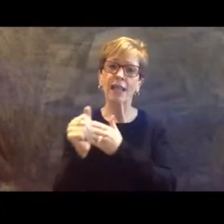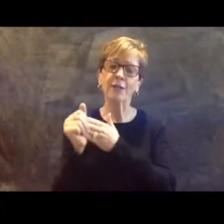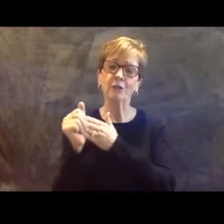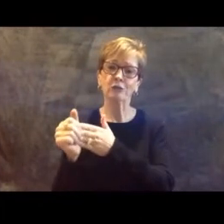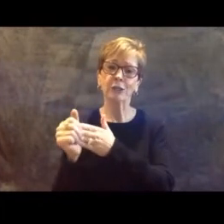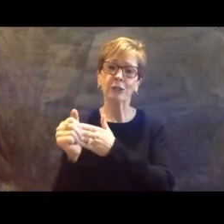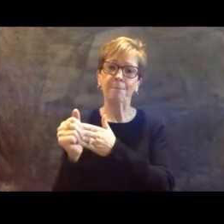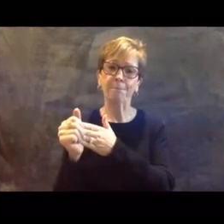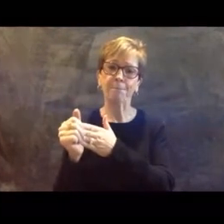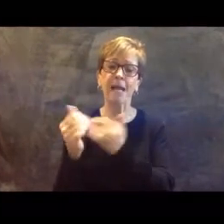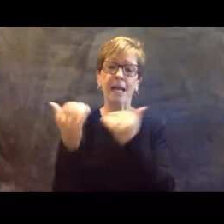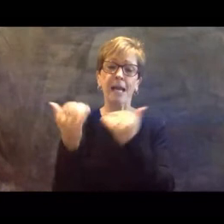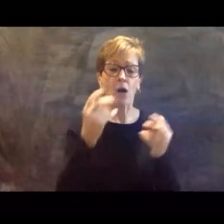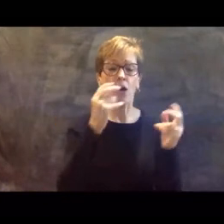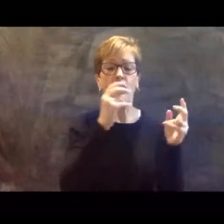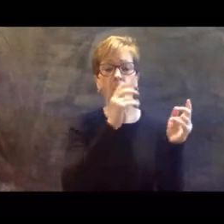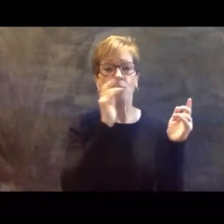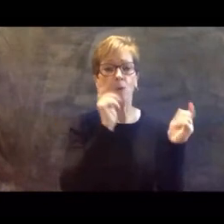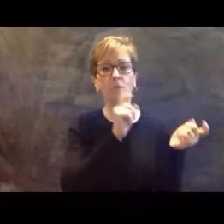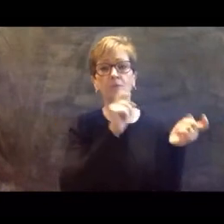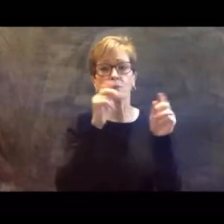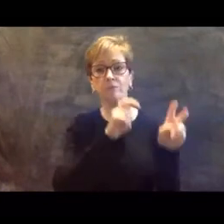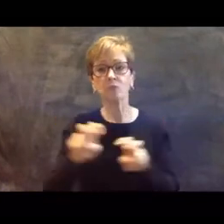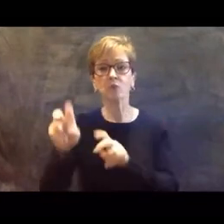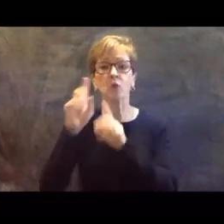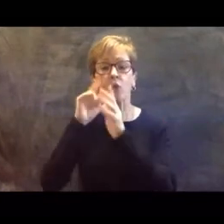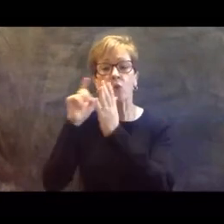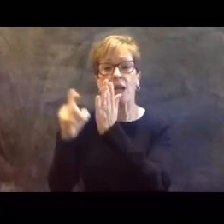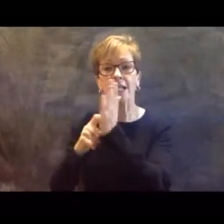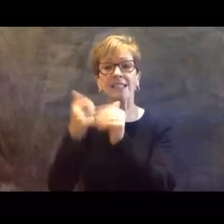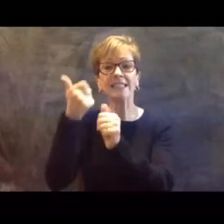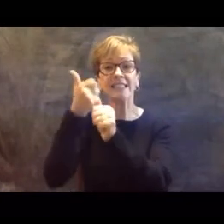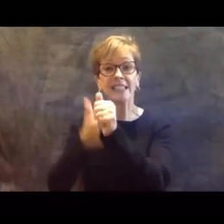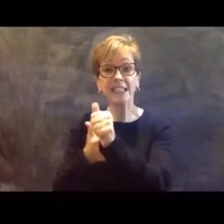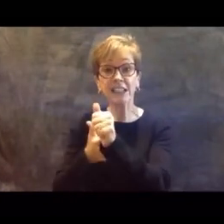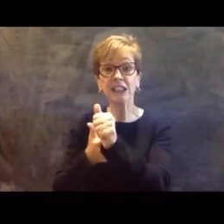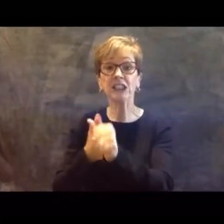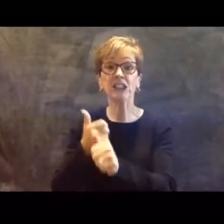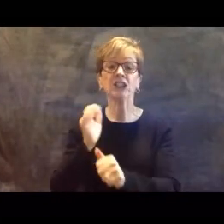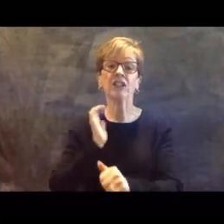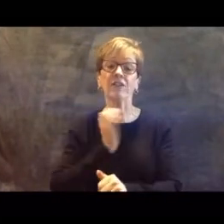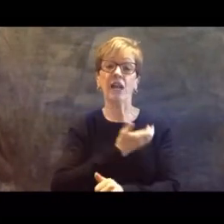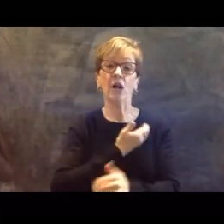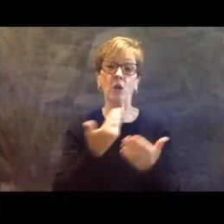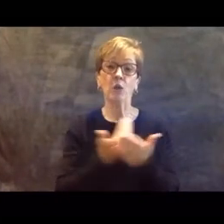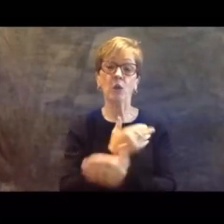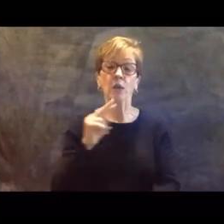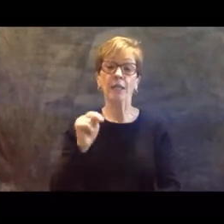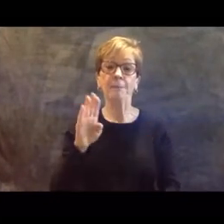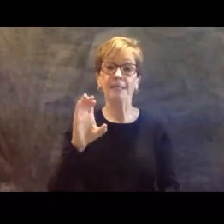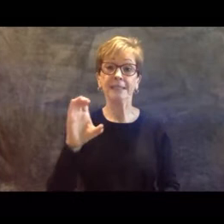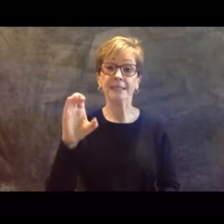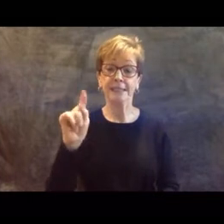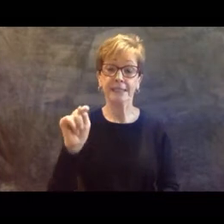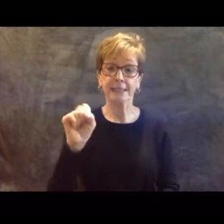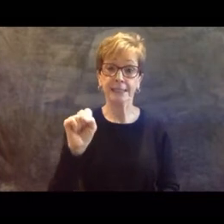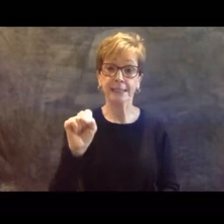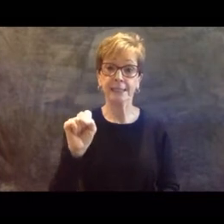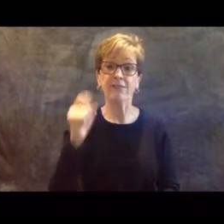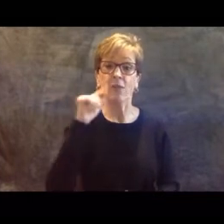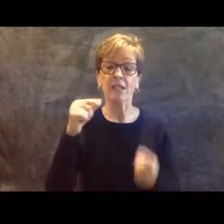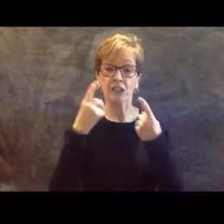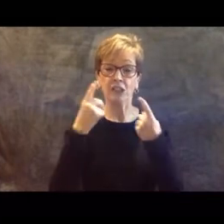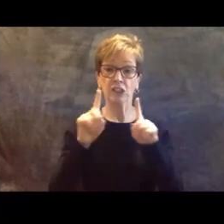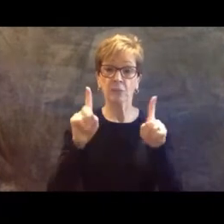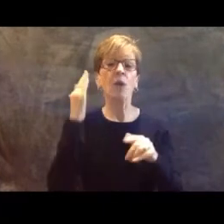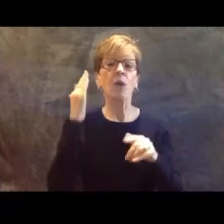to recognize and honor each of our new NBCTs for this incredible achievement. We know how the pandemic has meant